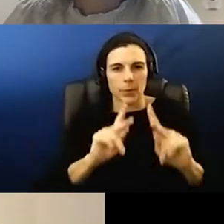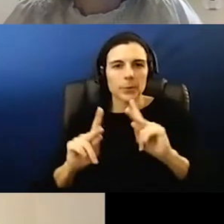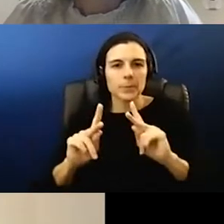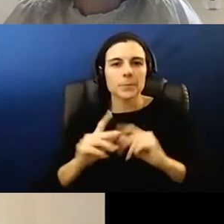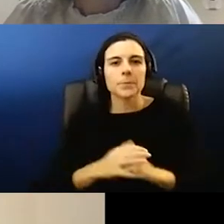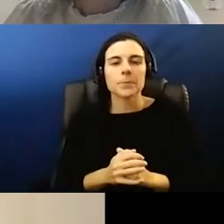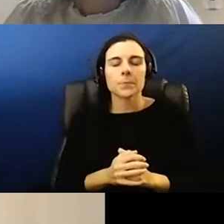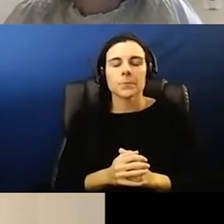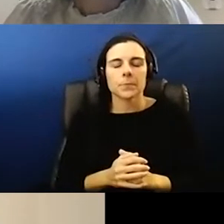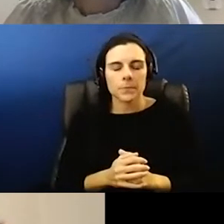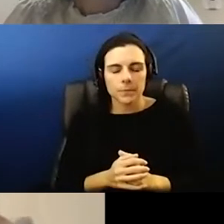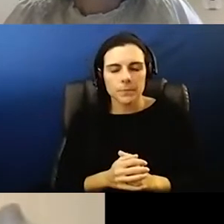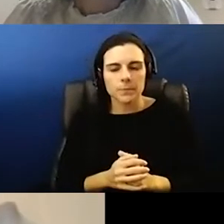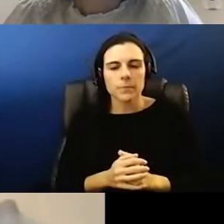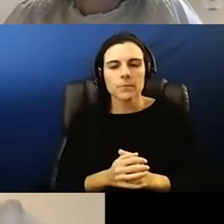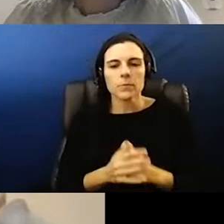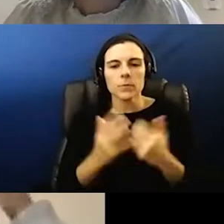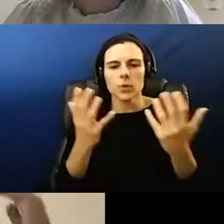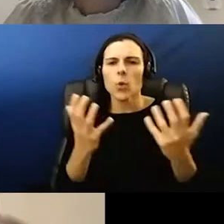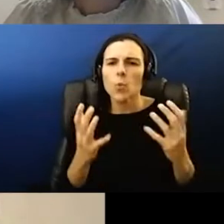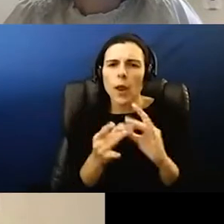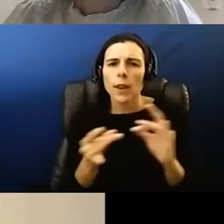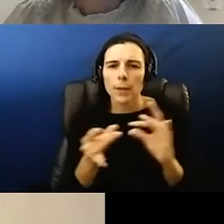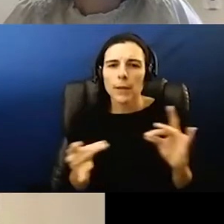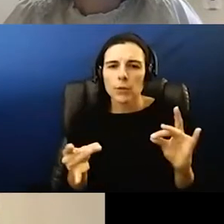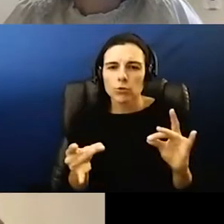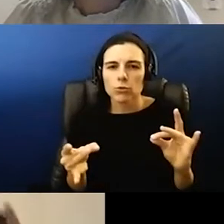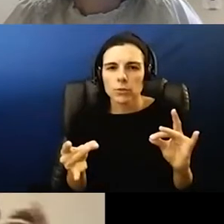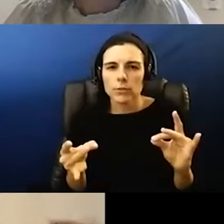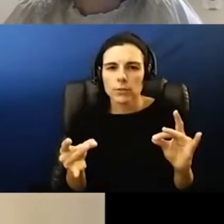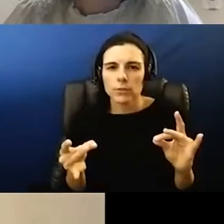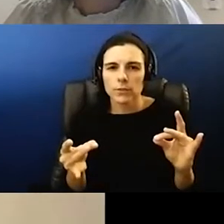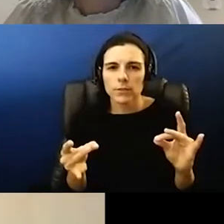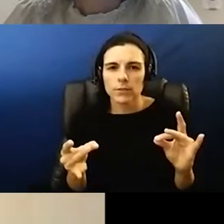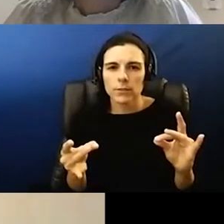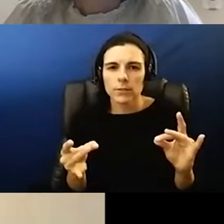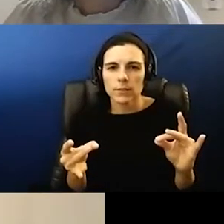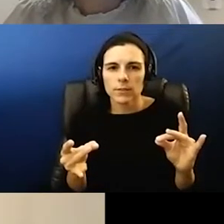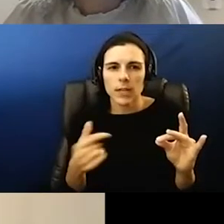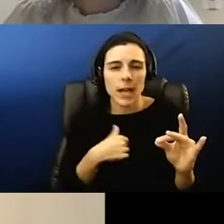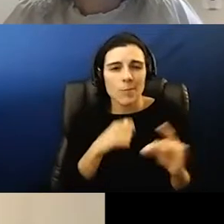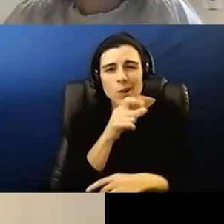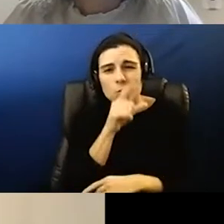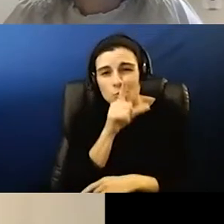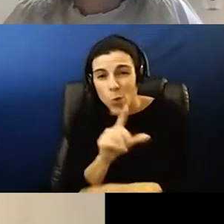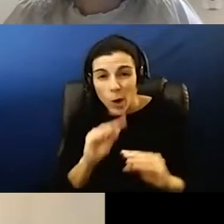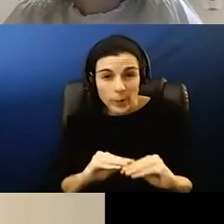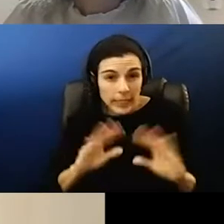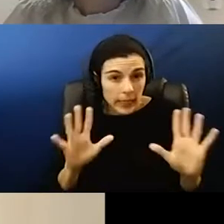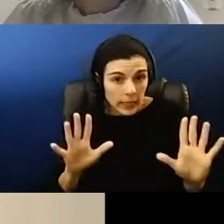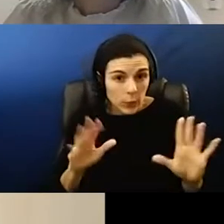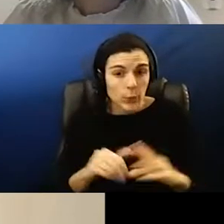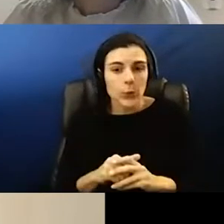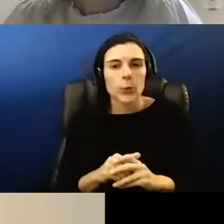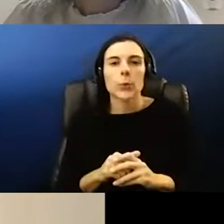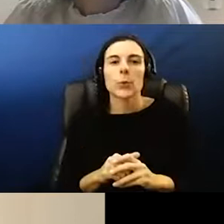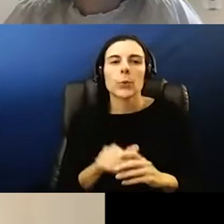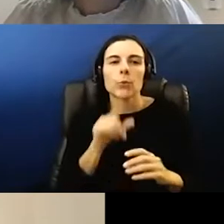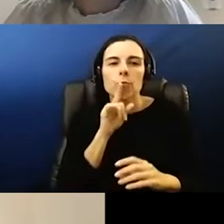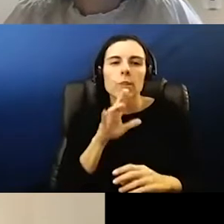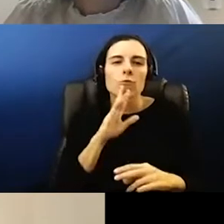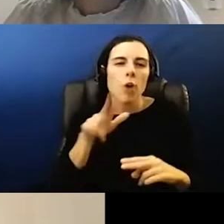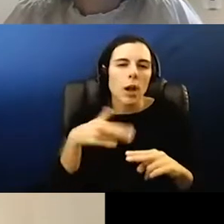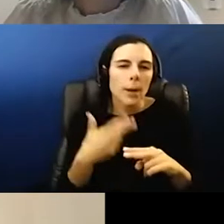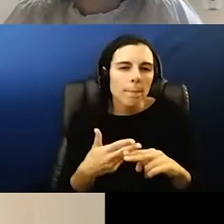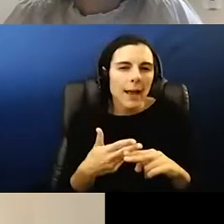that's just something i i want to mention um again i i wasn't i'm not sure i was very clear on that but i was really talking about